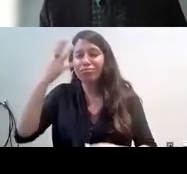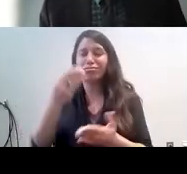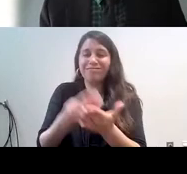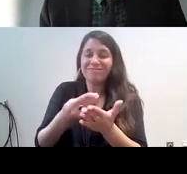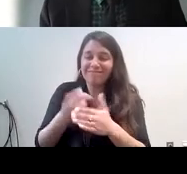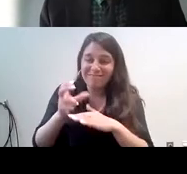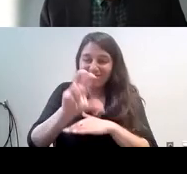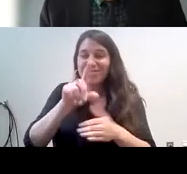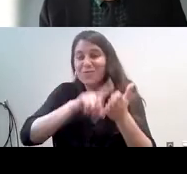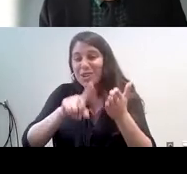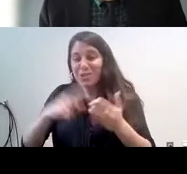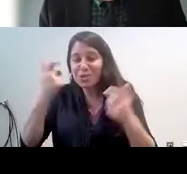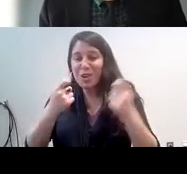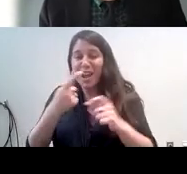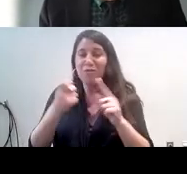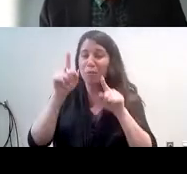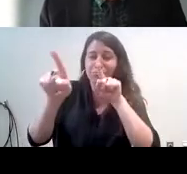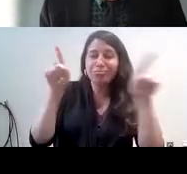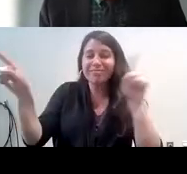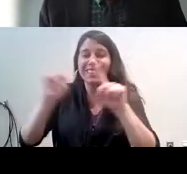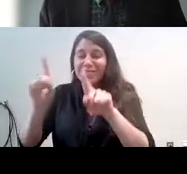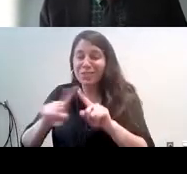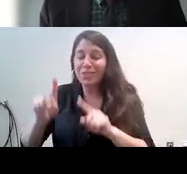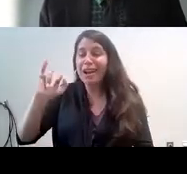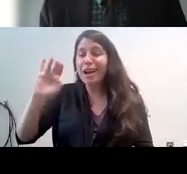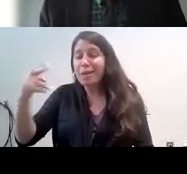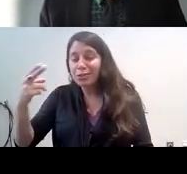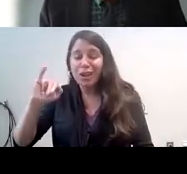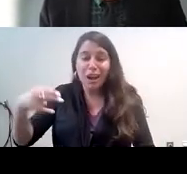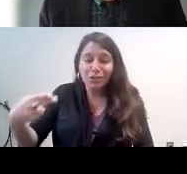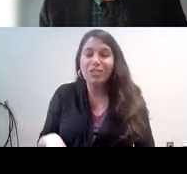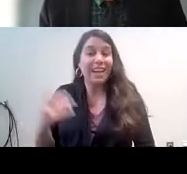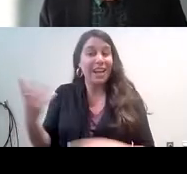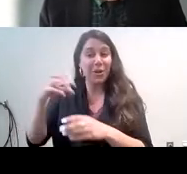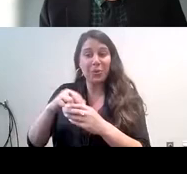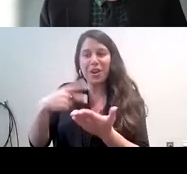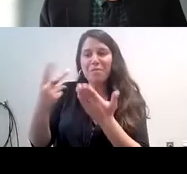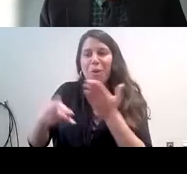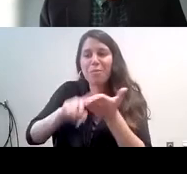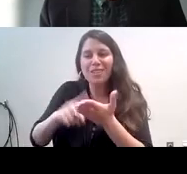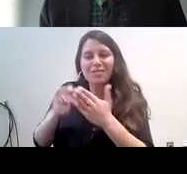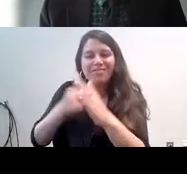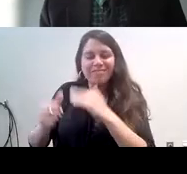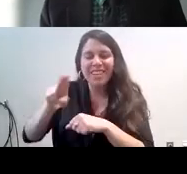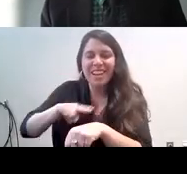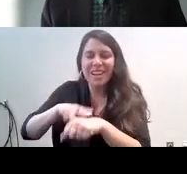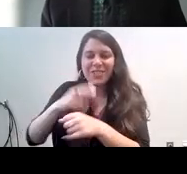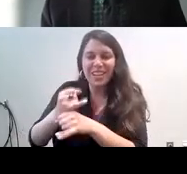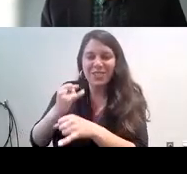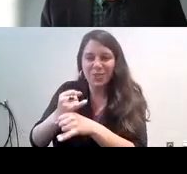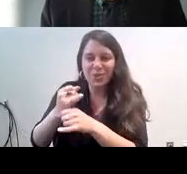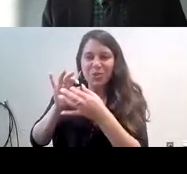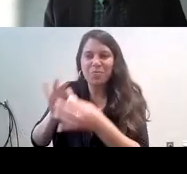several different institutes of the NIH, including the program of research funded by the National Institute on